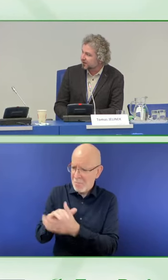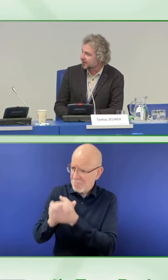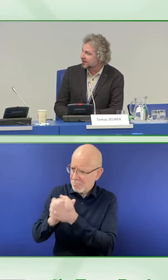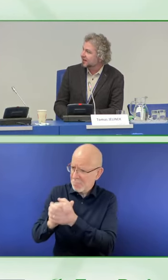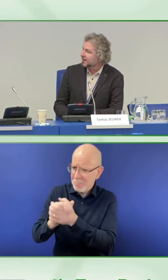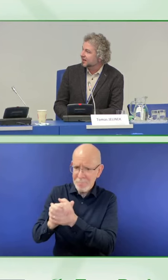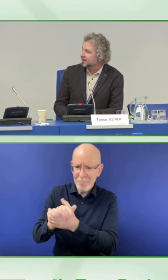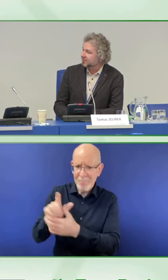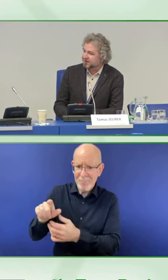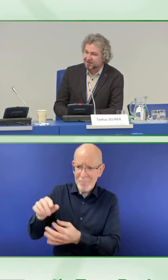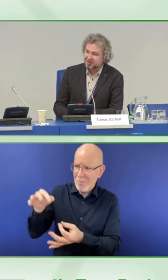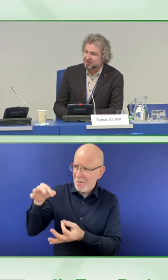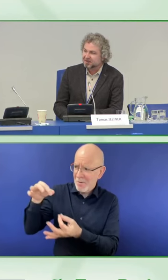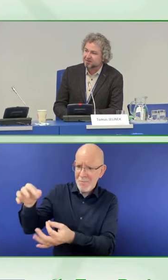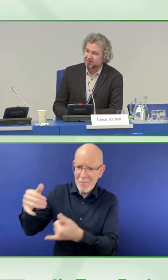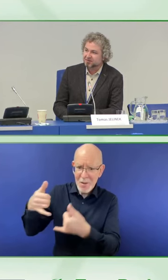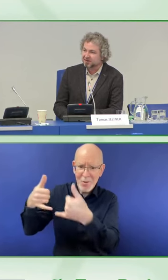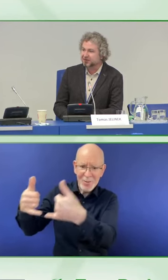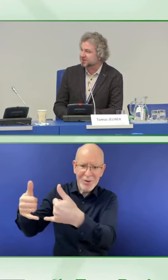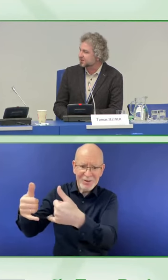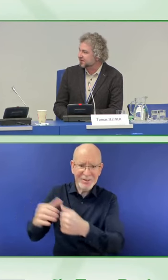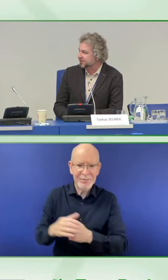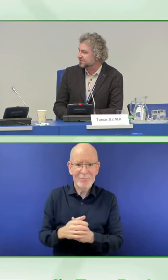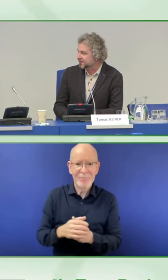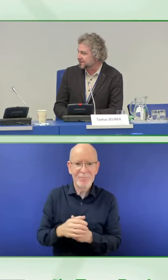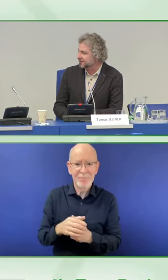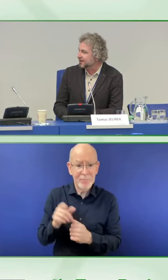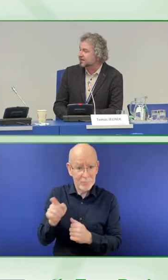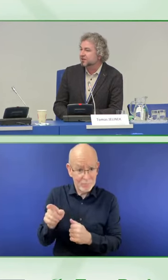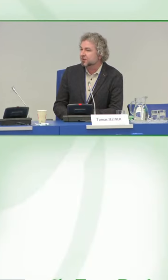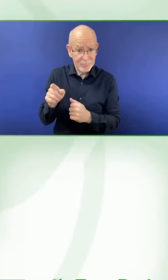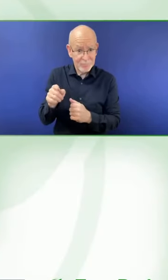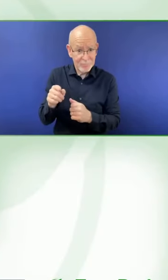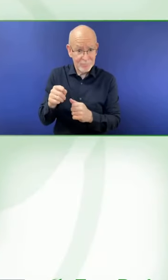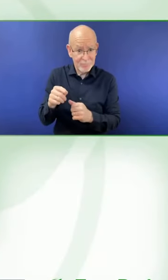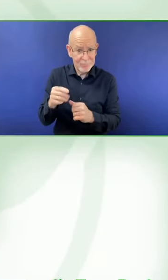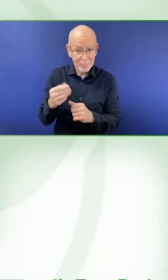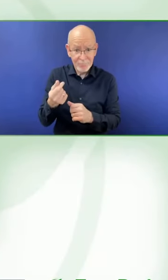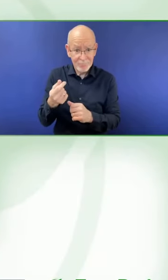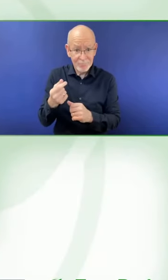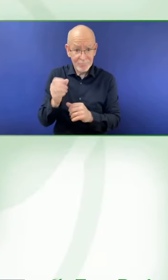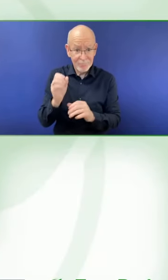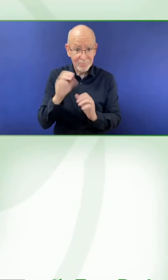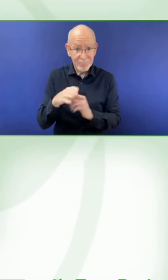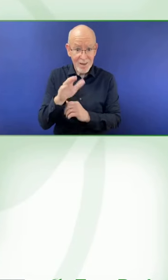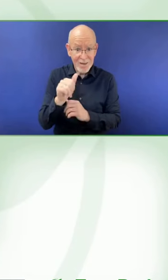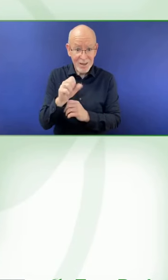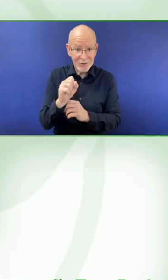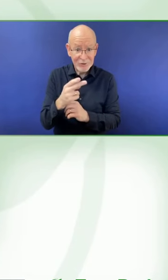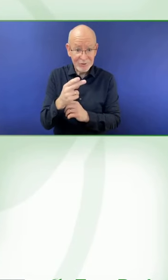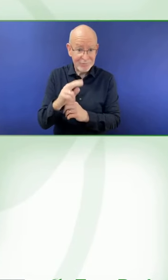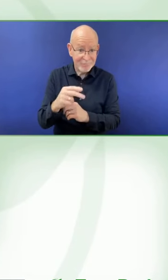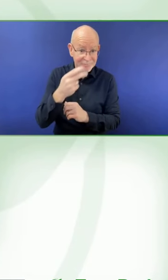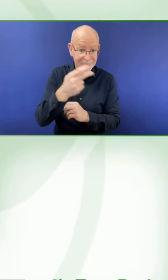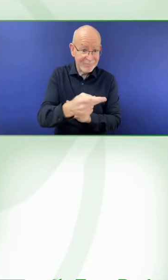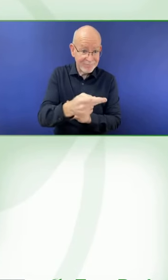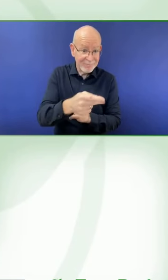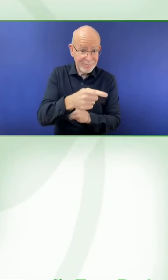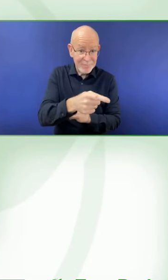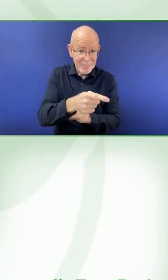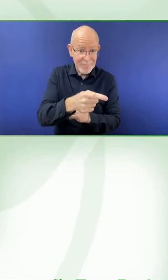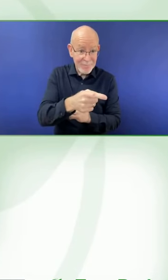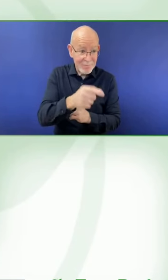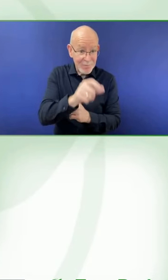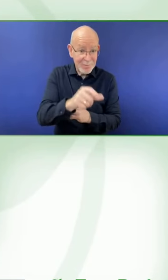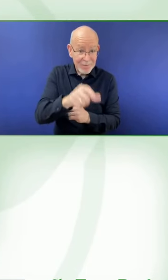cheap. But actually, the delivery of the banknotes is very expensive. So we always pay to people who collect the banknotes for us. So we pay